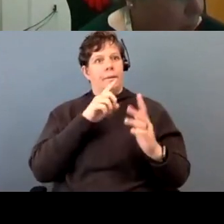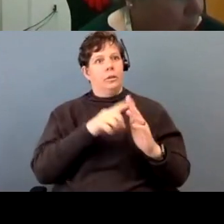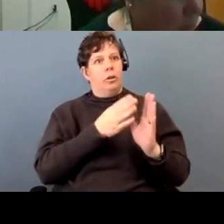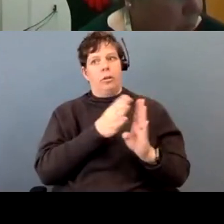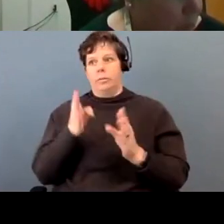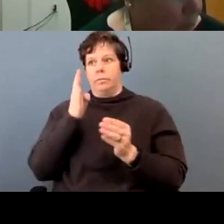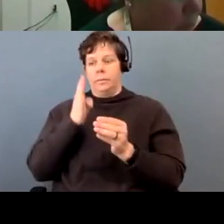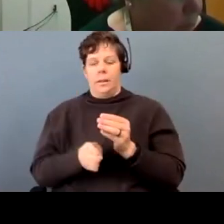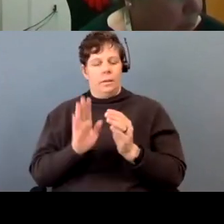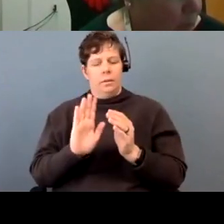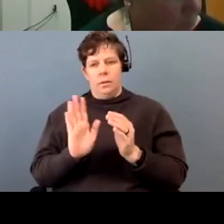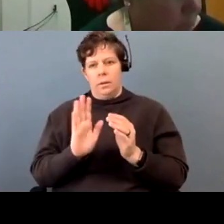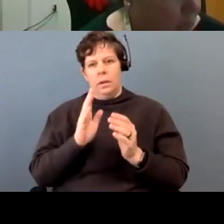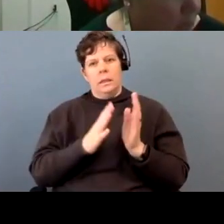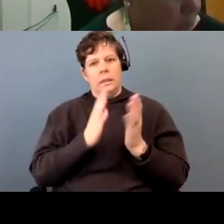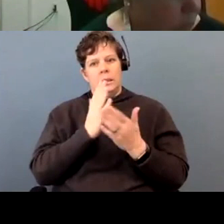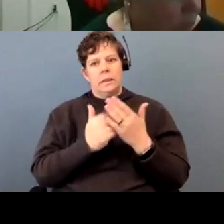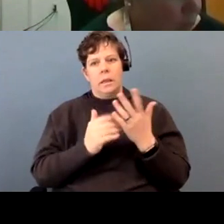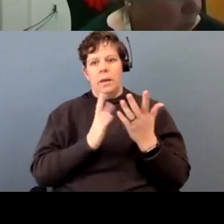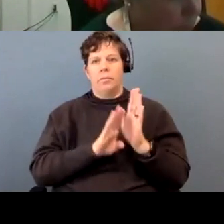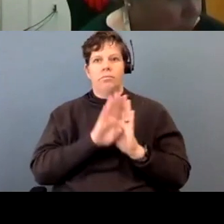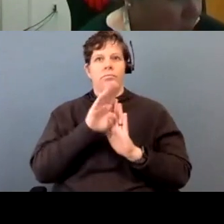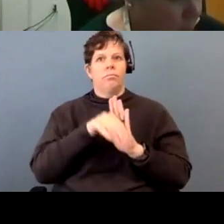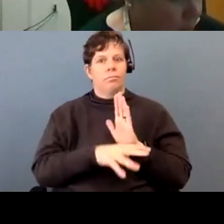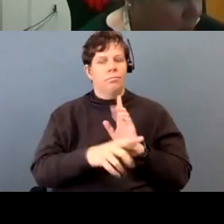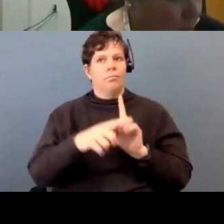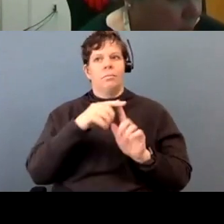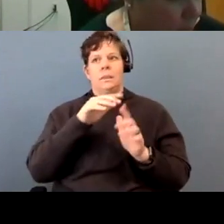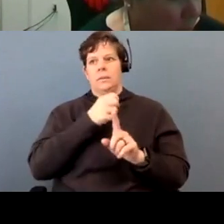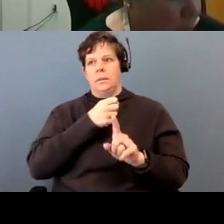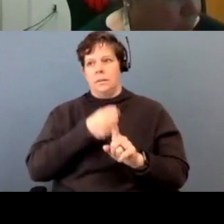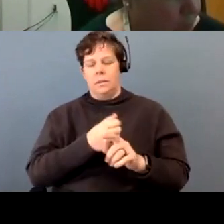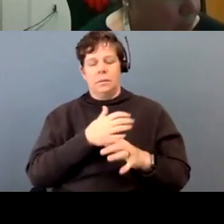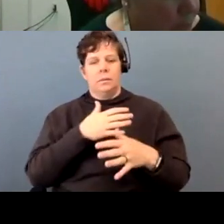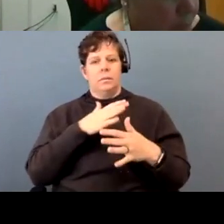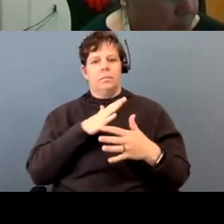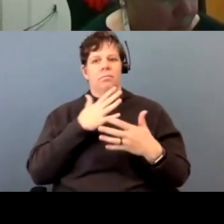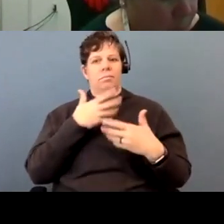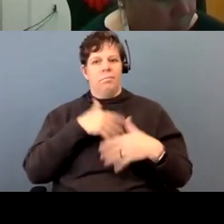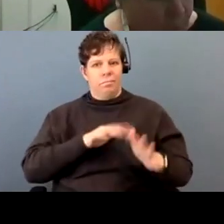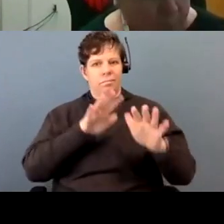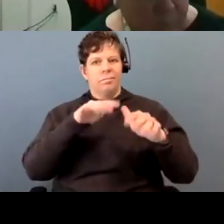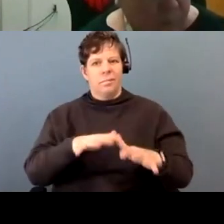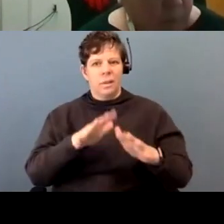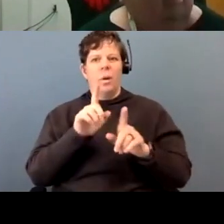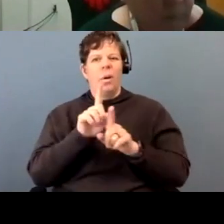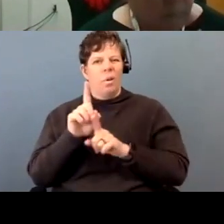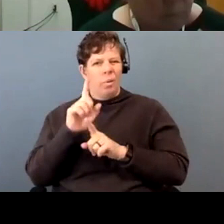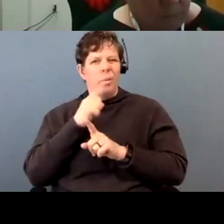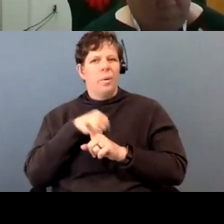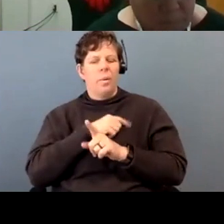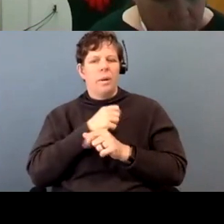Um, that's some of it, it's got highs and lows, peaks and valleys, and we really want to recognize and honor that that's a, that's also a struggle in addition to,